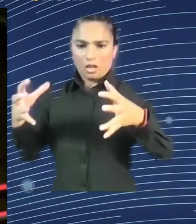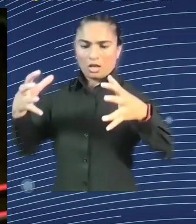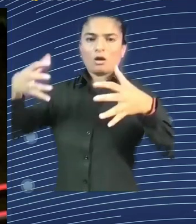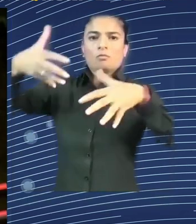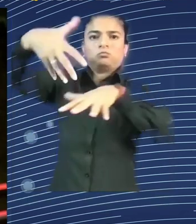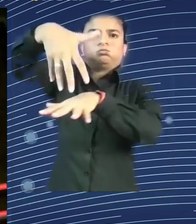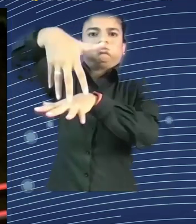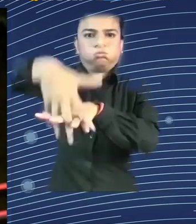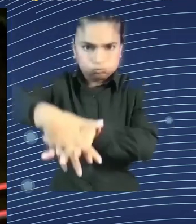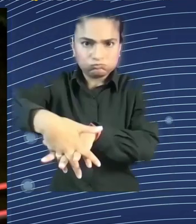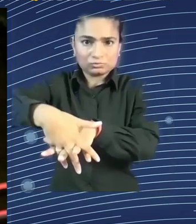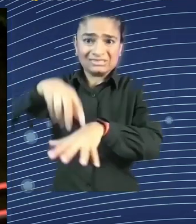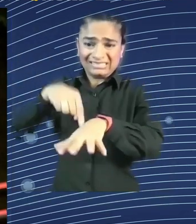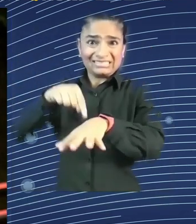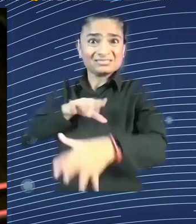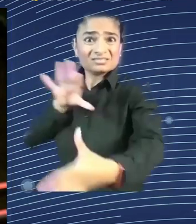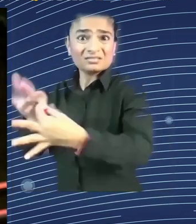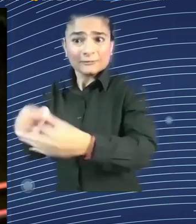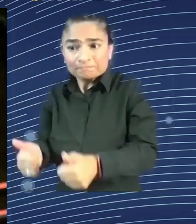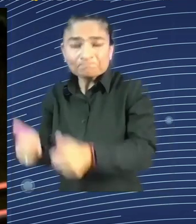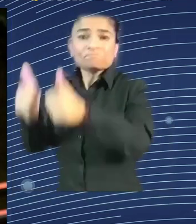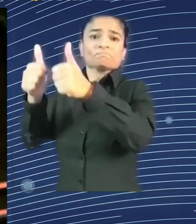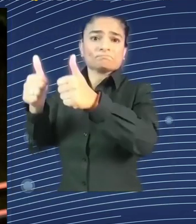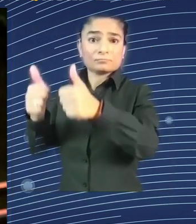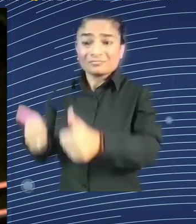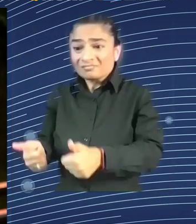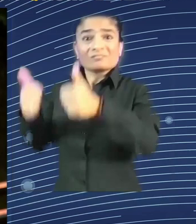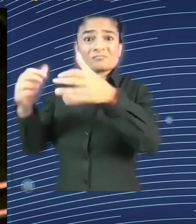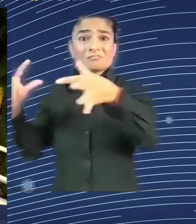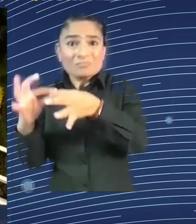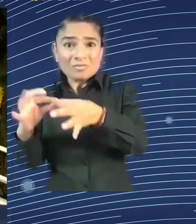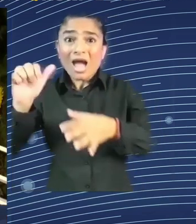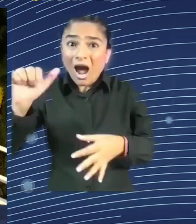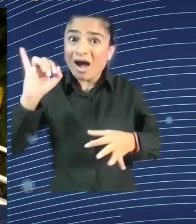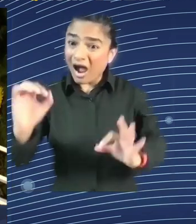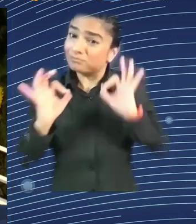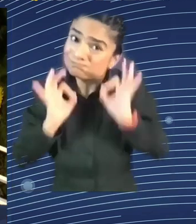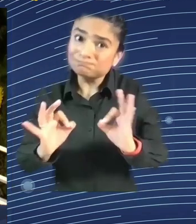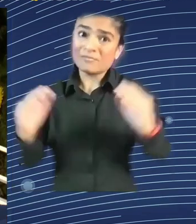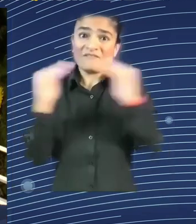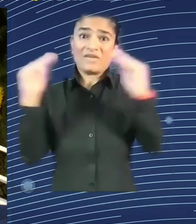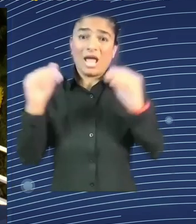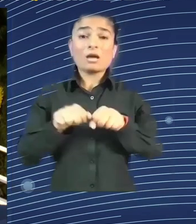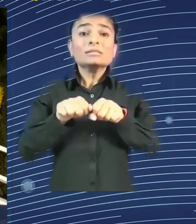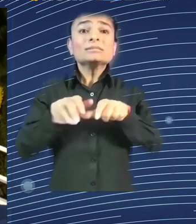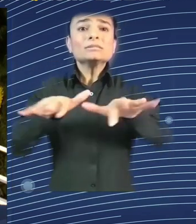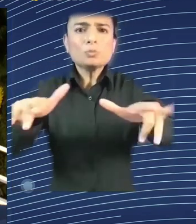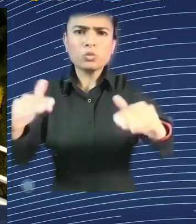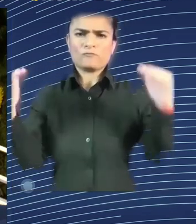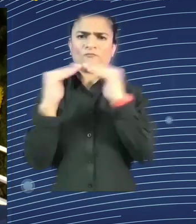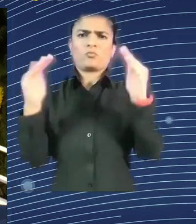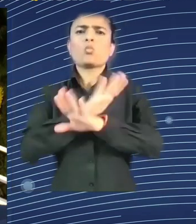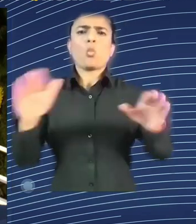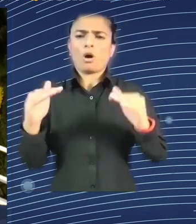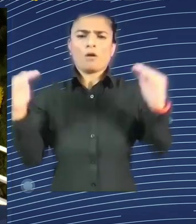distributed in a fair way. That's, I think, a very essential part. Thanks for that. On that note, I conclude the panel. And before we